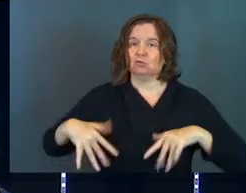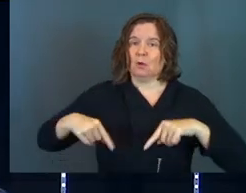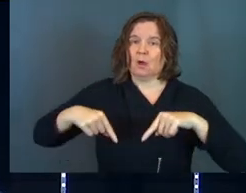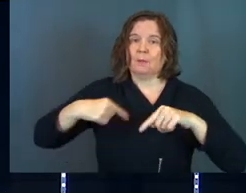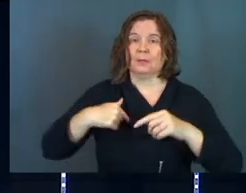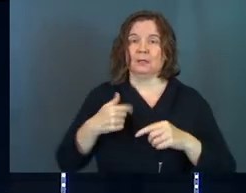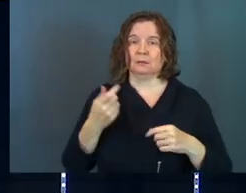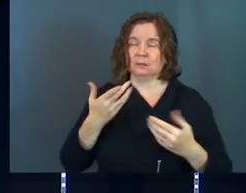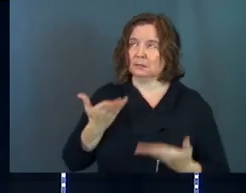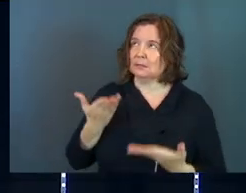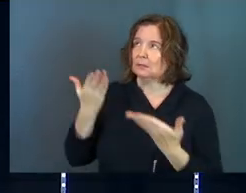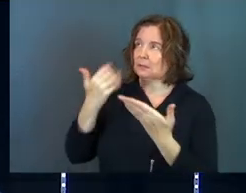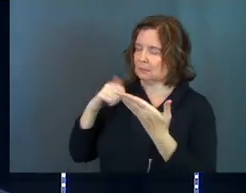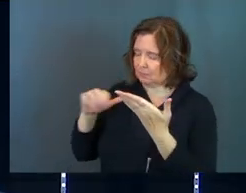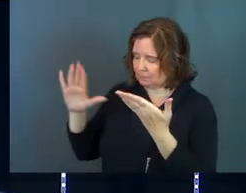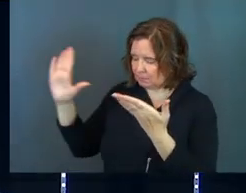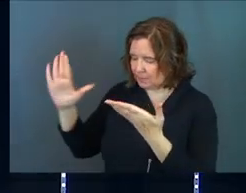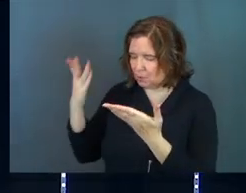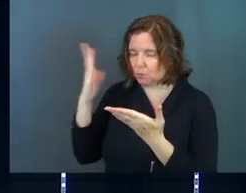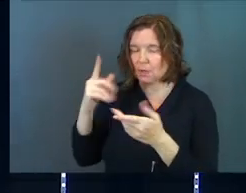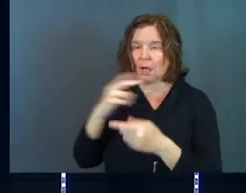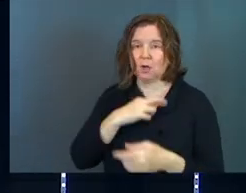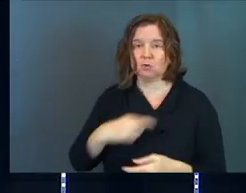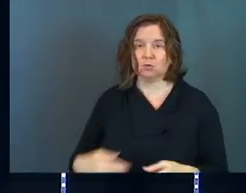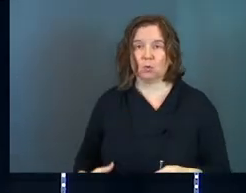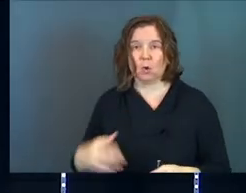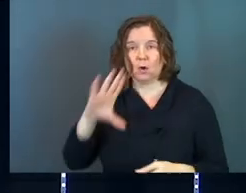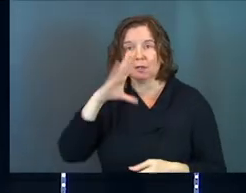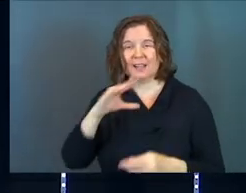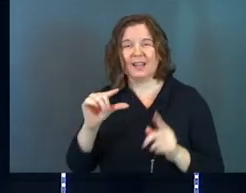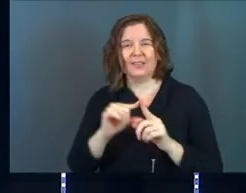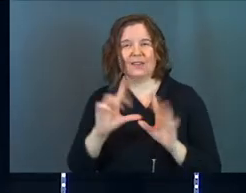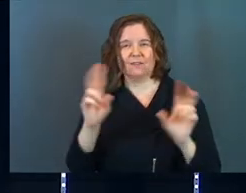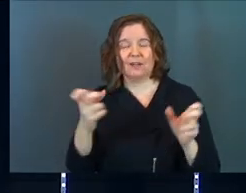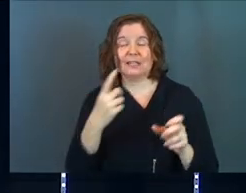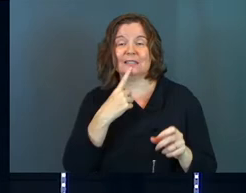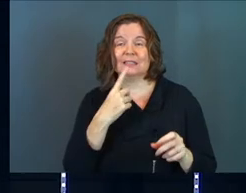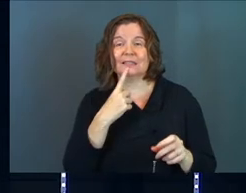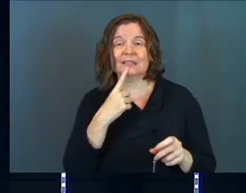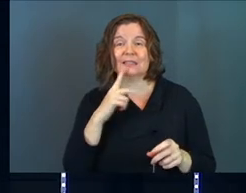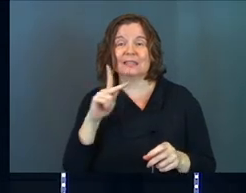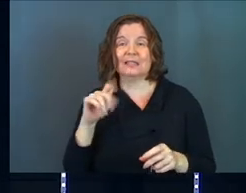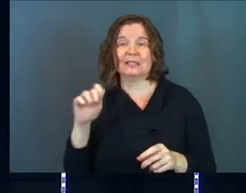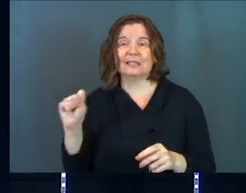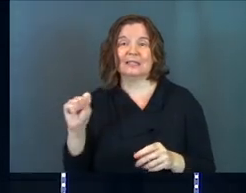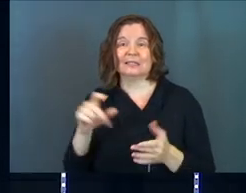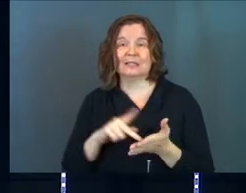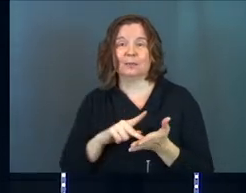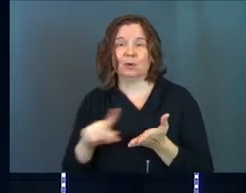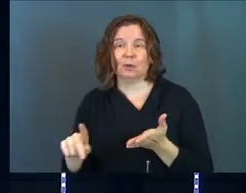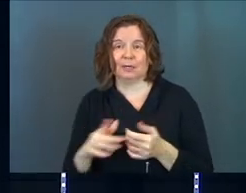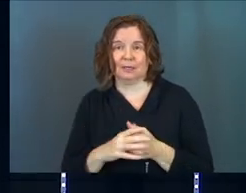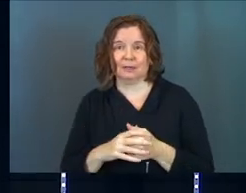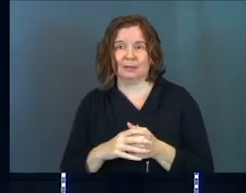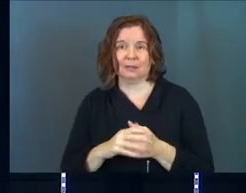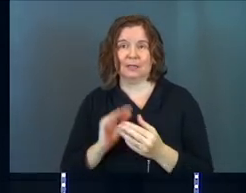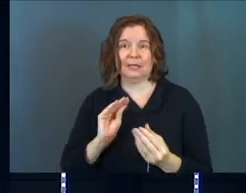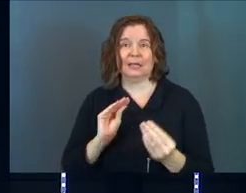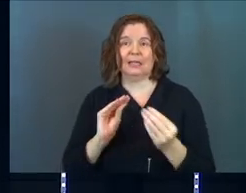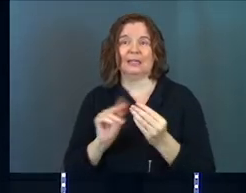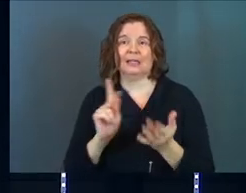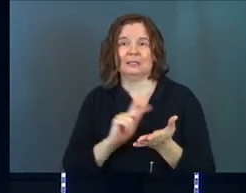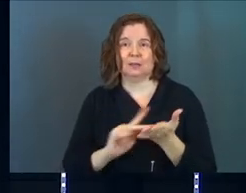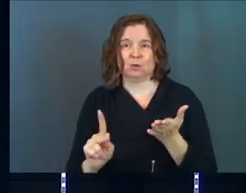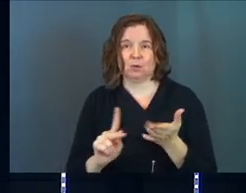Submit to God's royal son. And that phrase there, it's really weird. It says, kiss purity. Kiss the